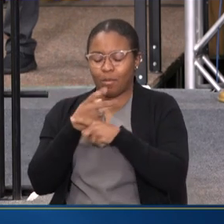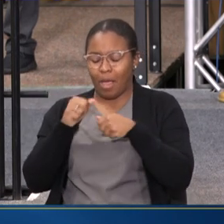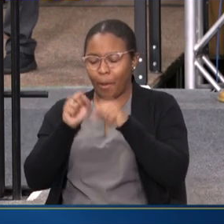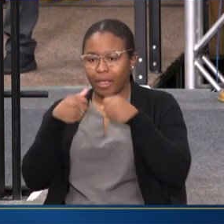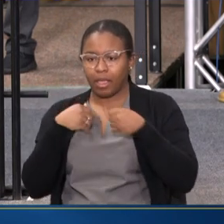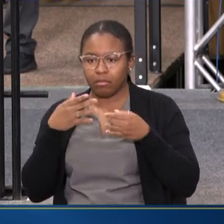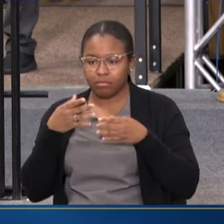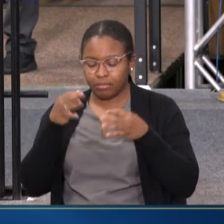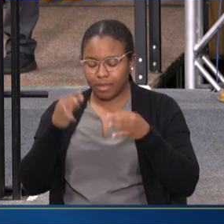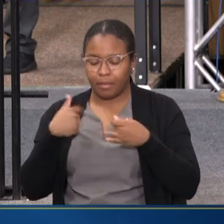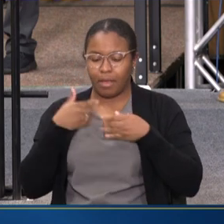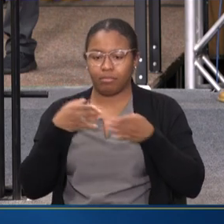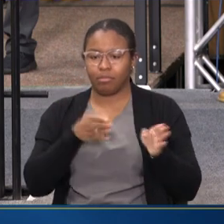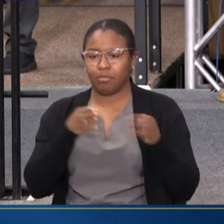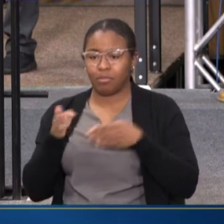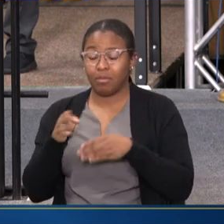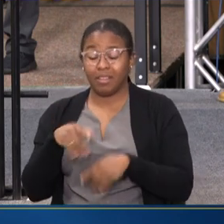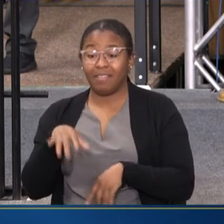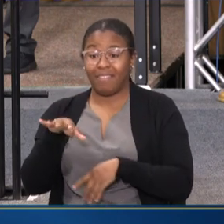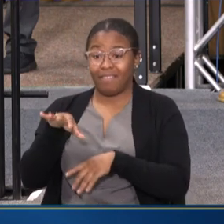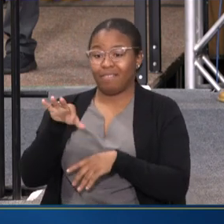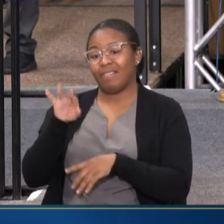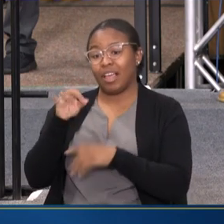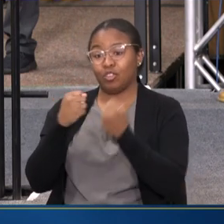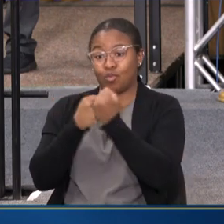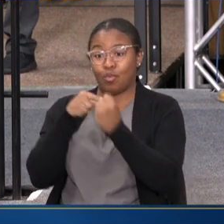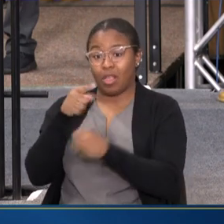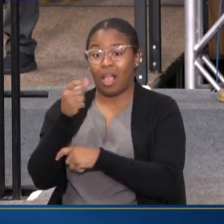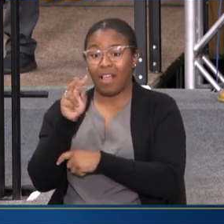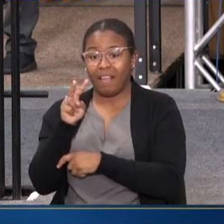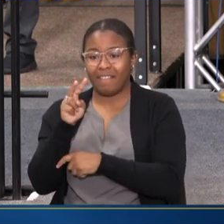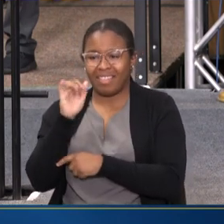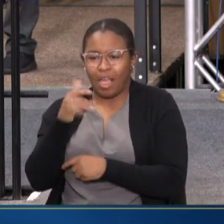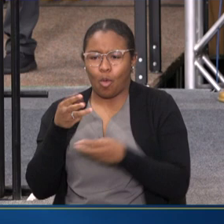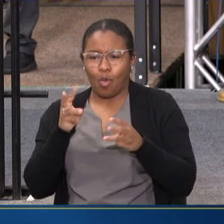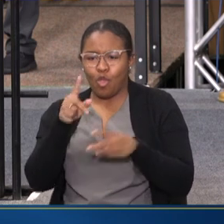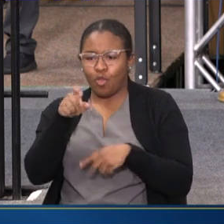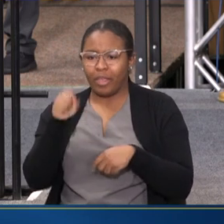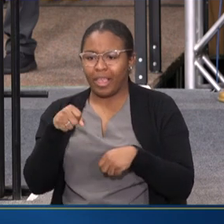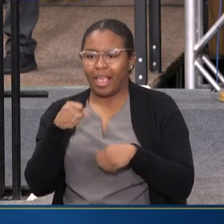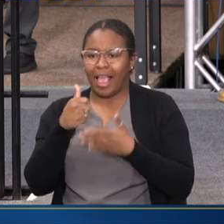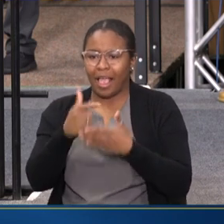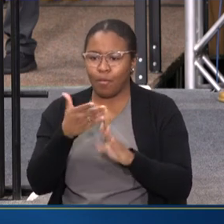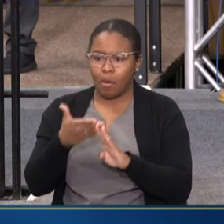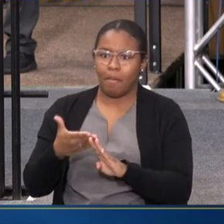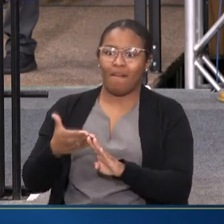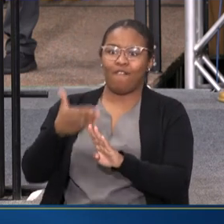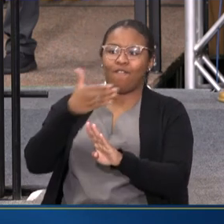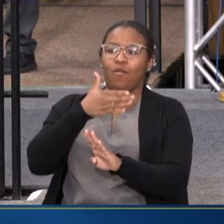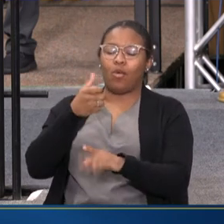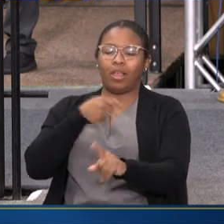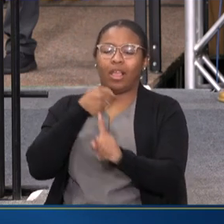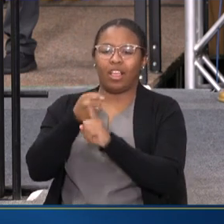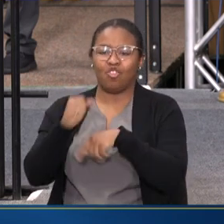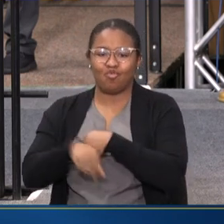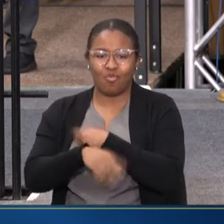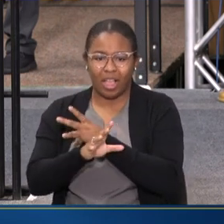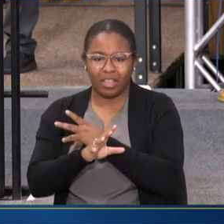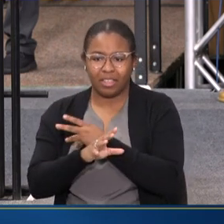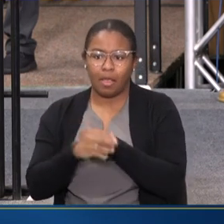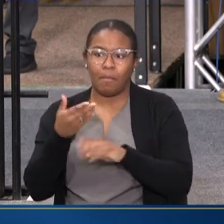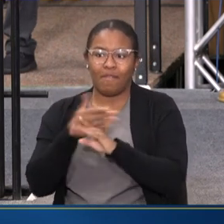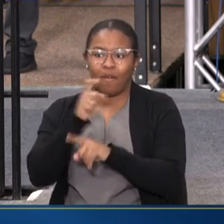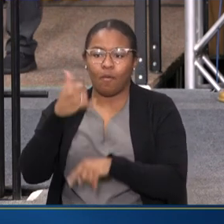OF TIME? FINDSUPPORT.GOV IS JUST A BASIC WAY OF SAYING TO YOU, LOOK, LET'S HELP YOU NAVIGATE THIS SO YOU NEVER GET TO THAT FORK.